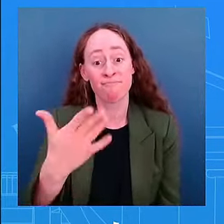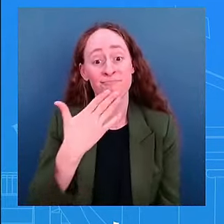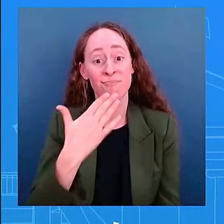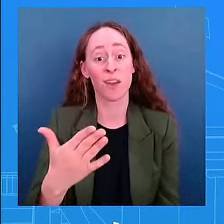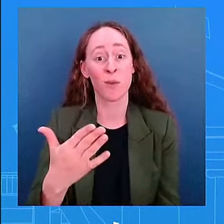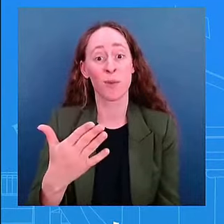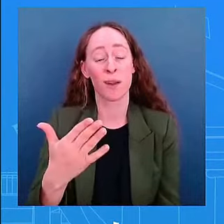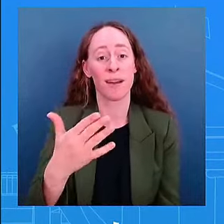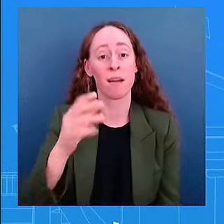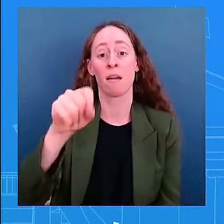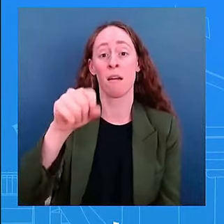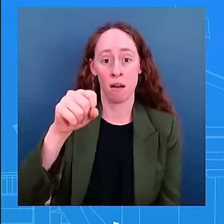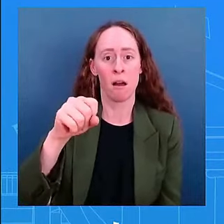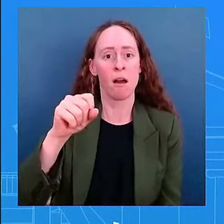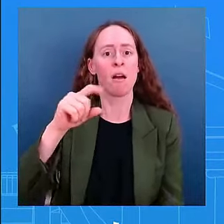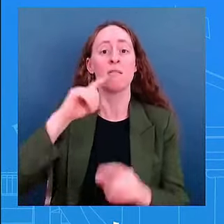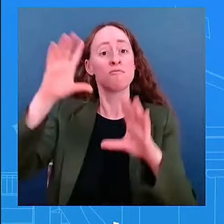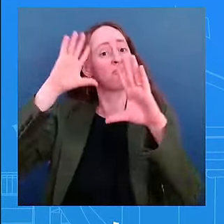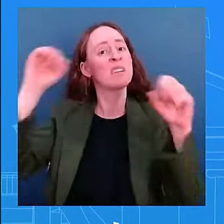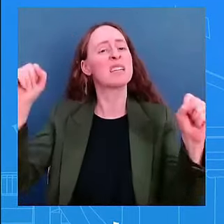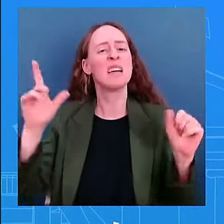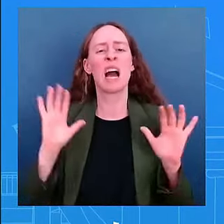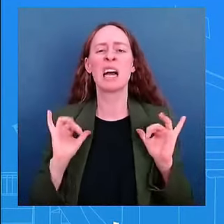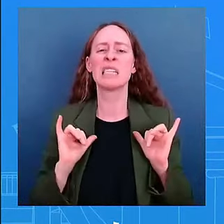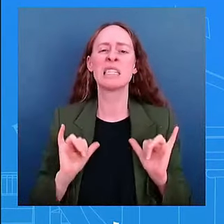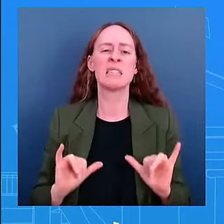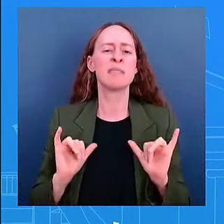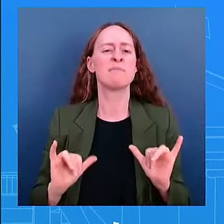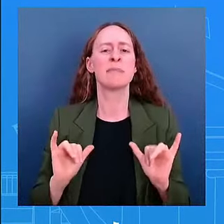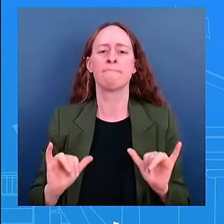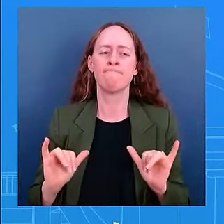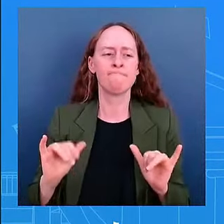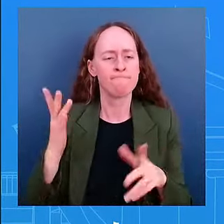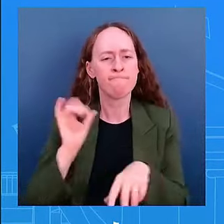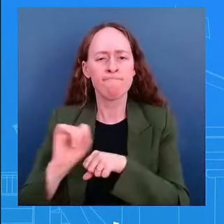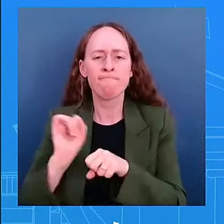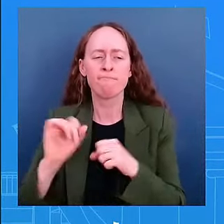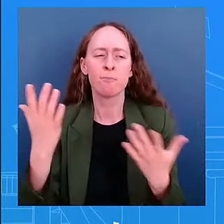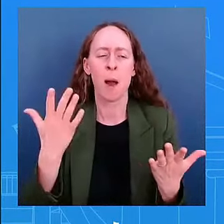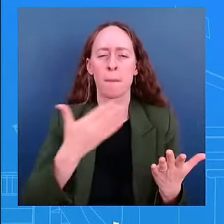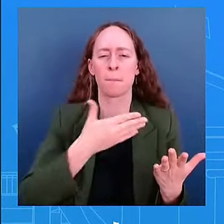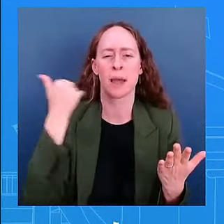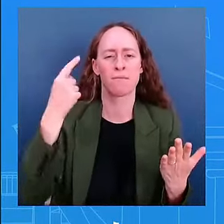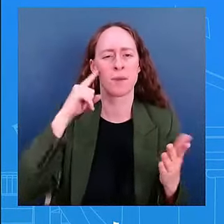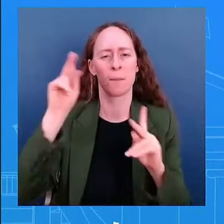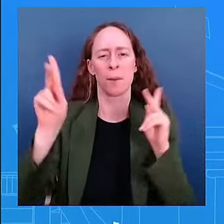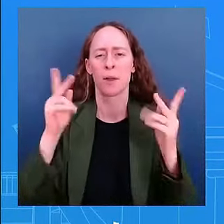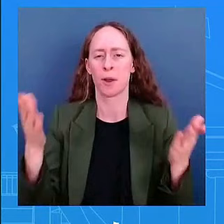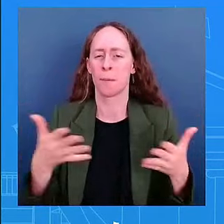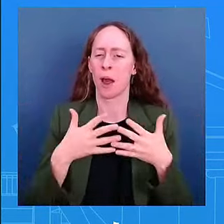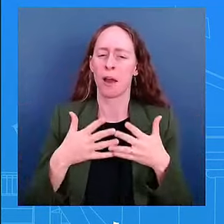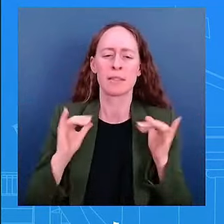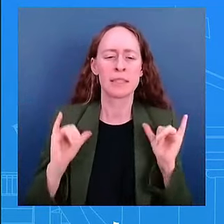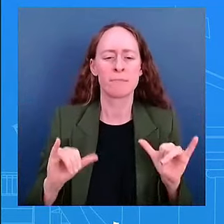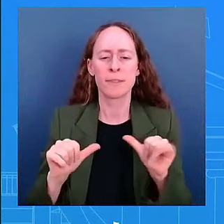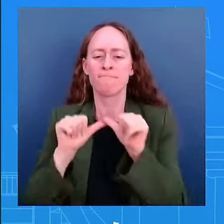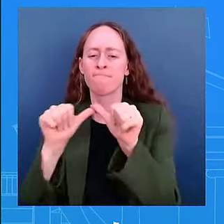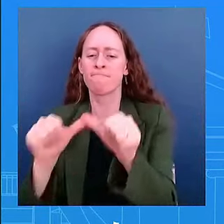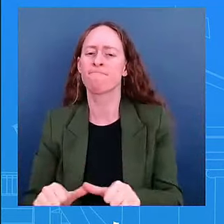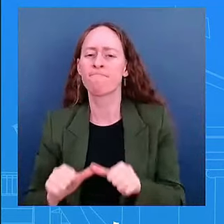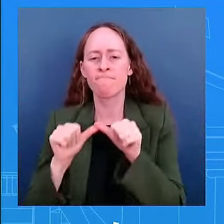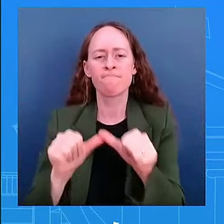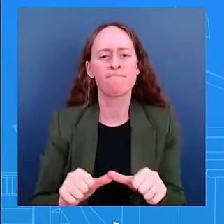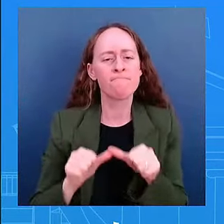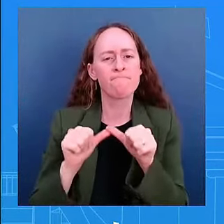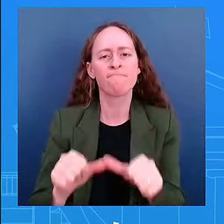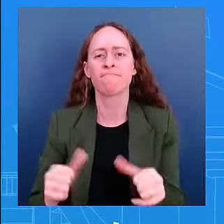to work for the american people day in day out that does not change it is extremely important to him to continue building on his accomplishments and finished